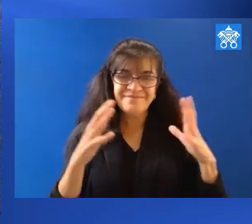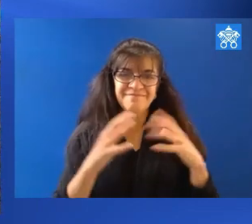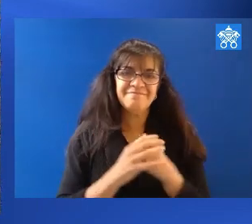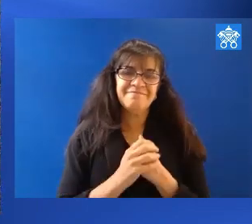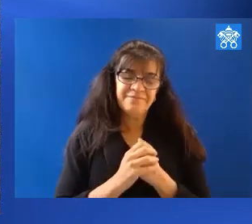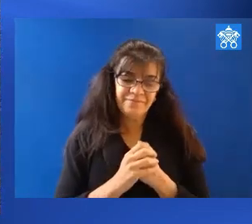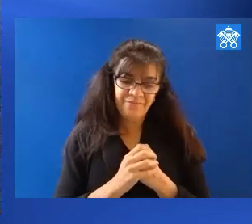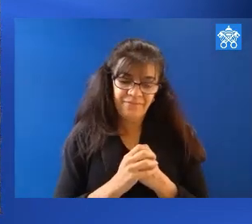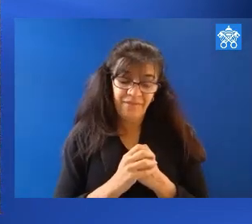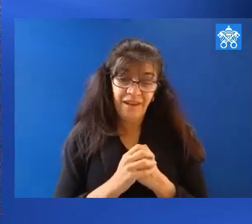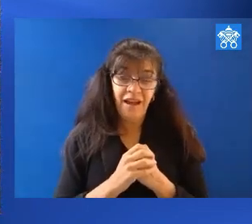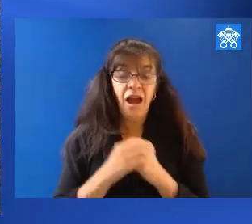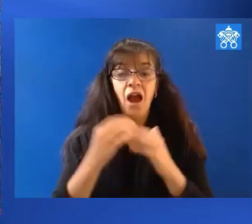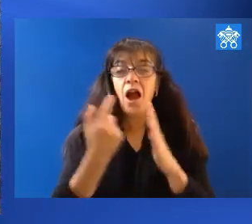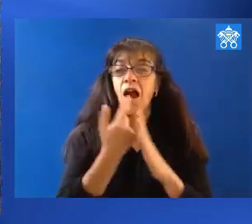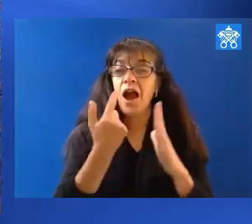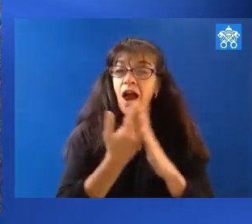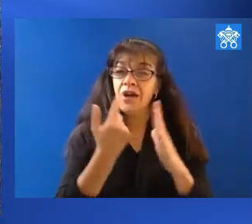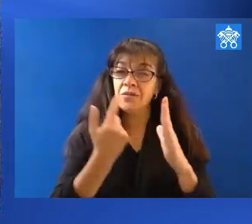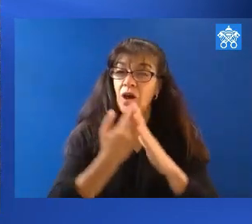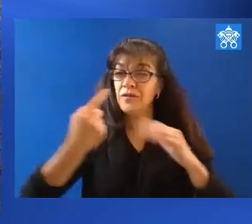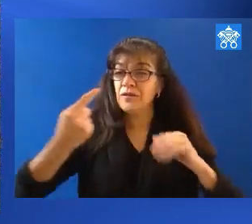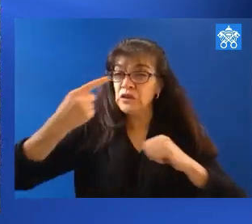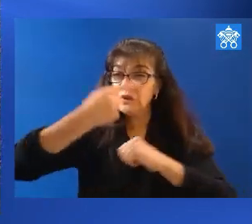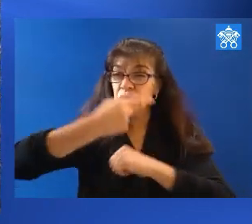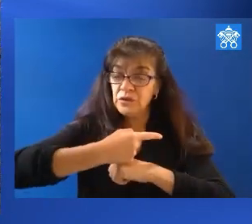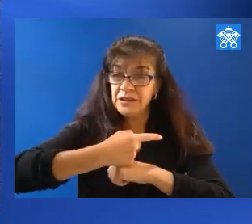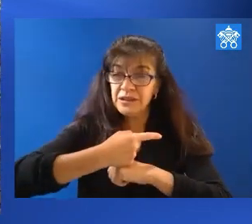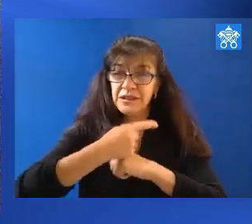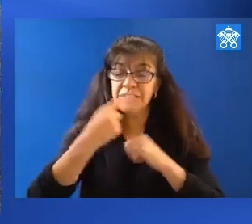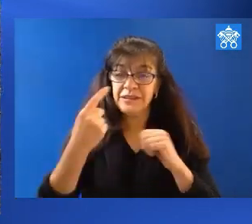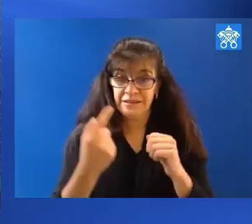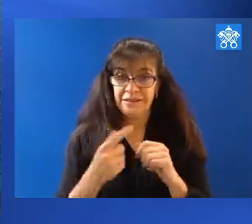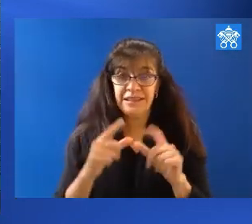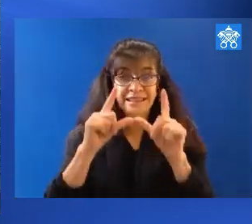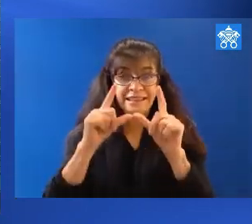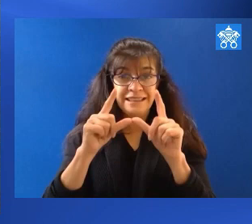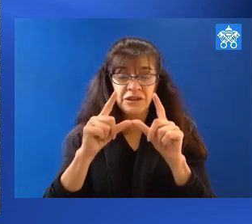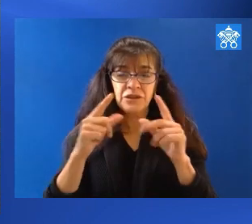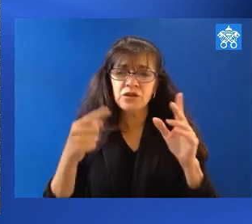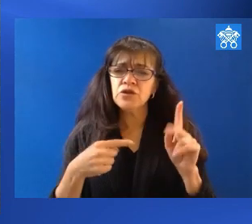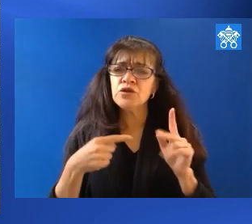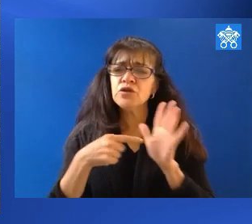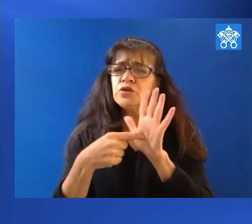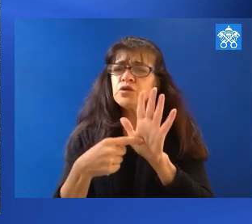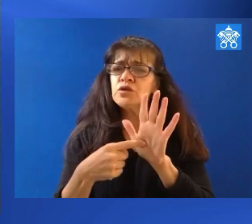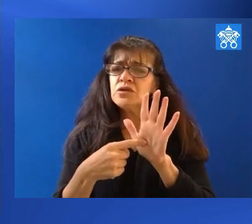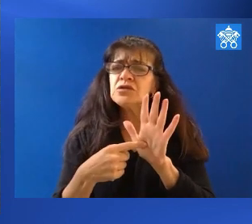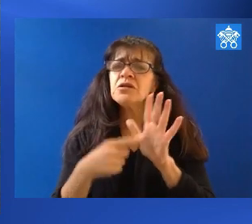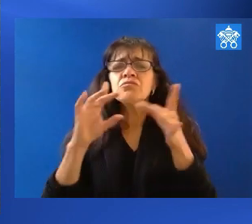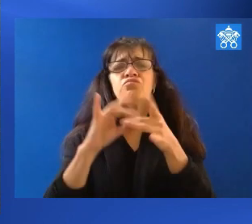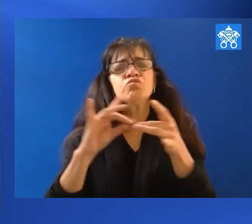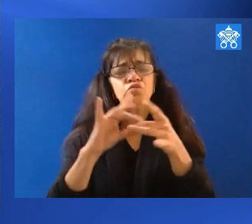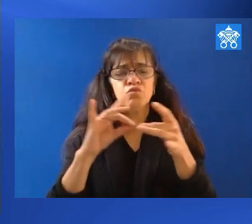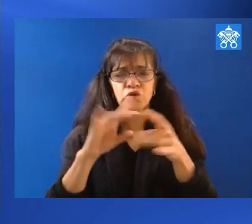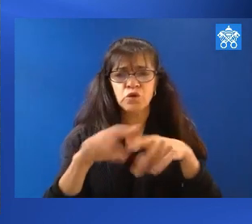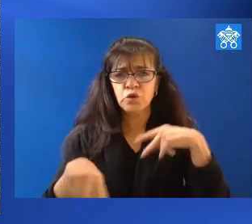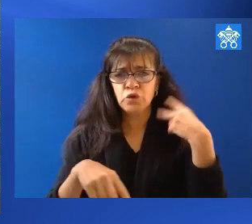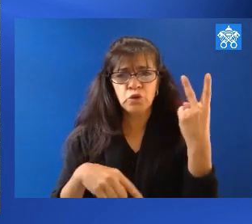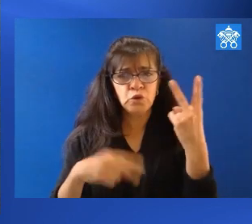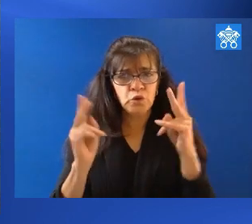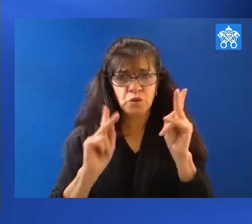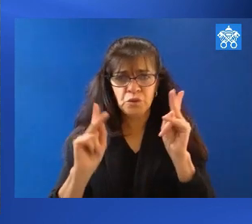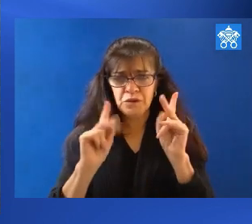The Gospel of today's liturgy presents us a parable with two